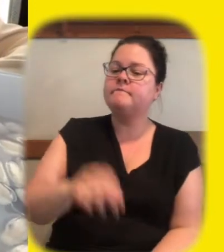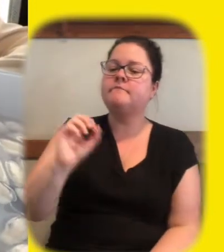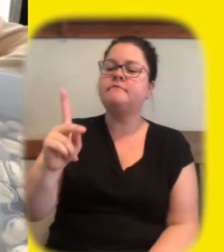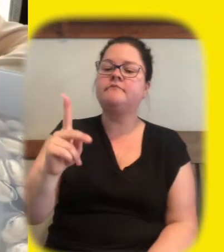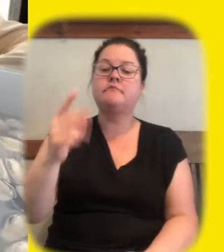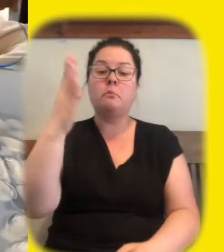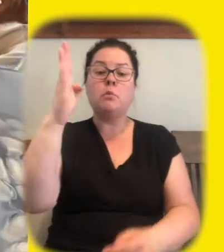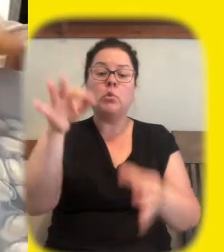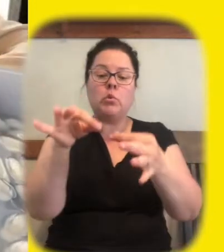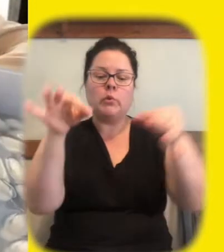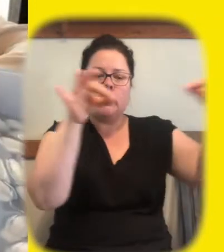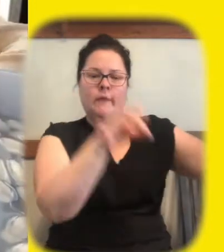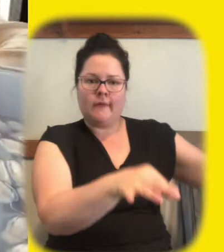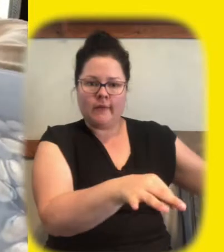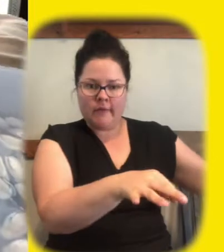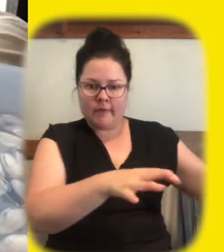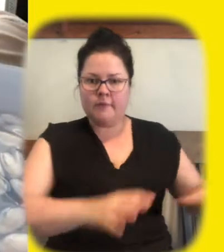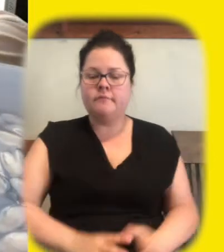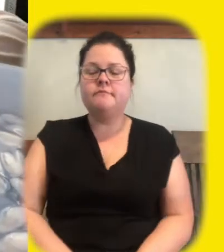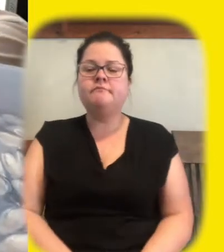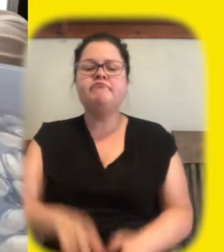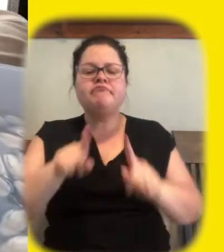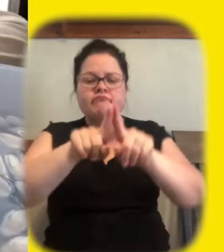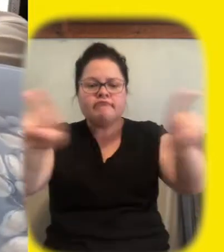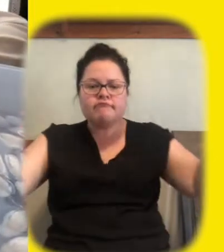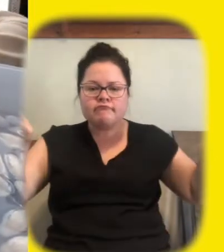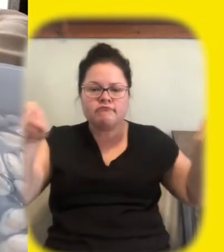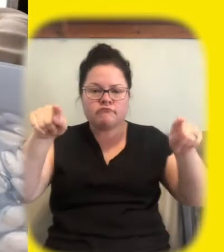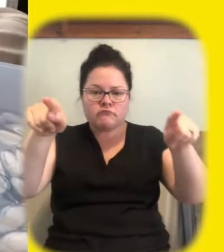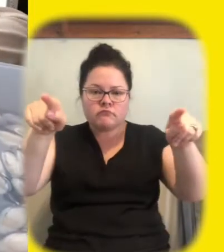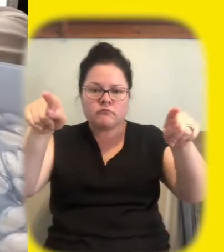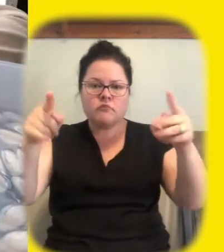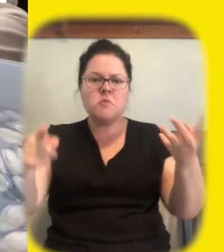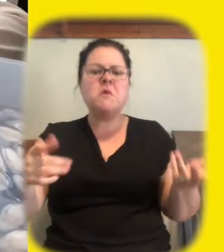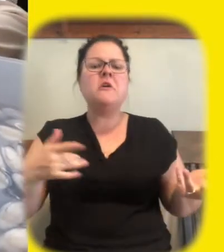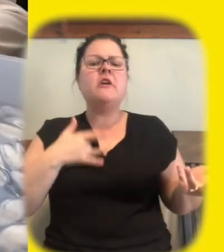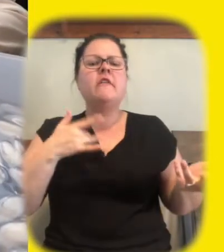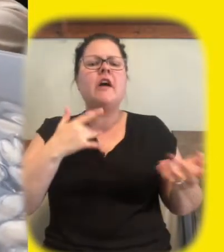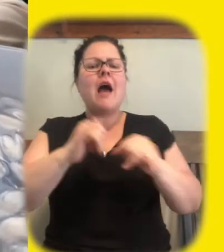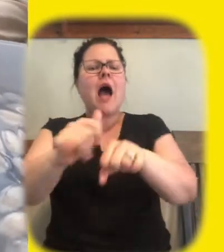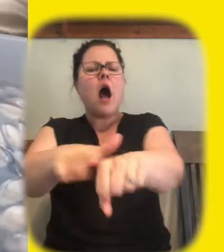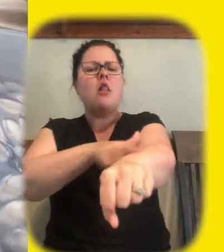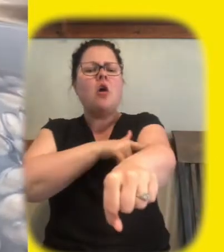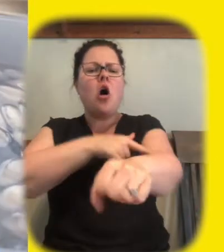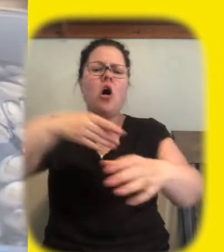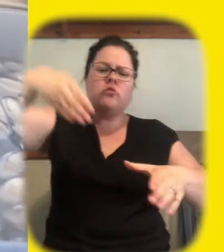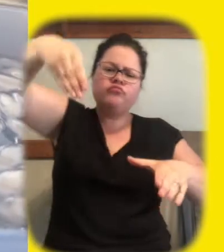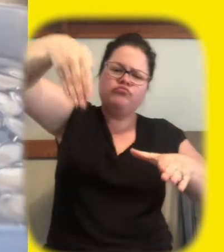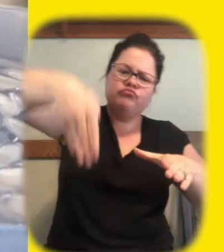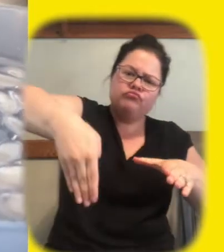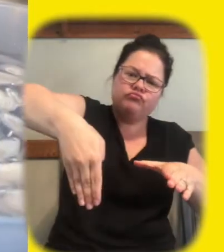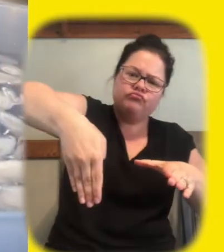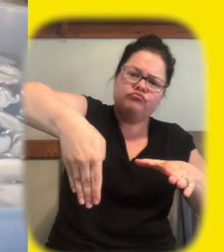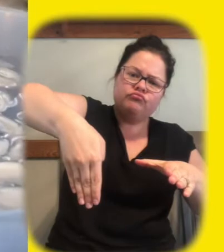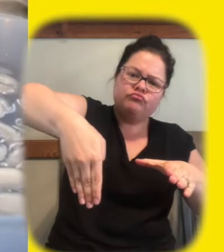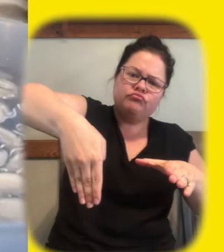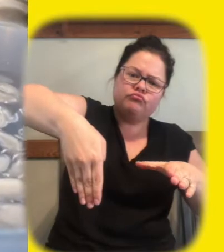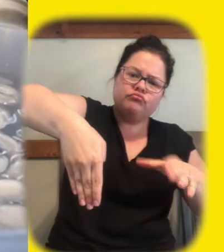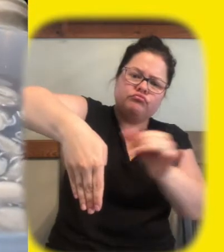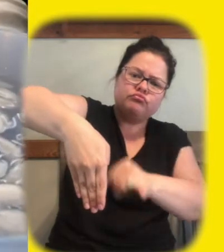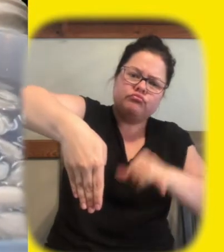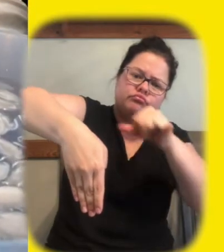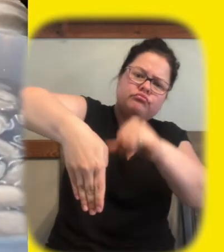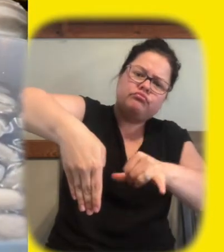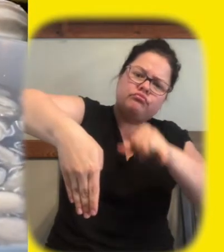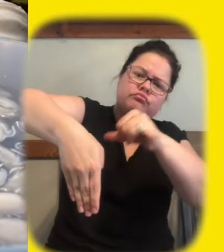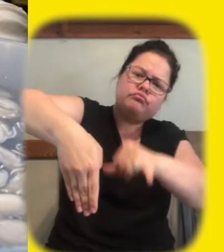okay so put down your ribbon everyone in our audience how long how many seconds can simon keep his hand in